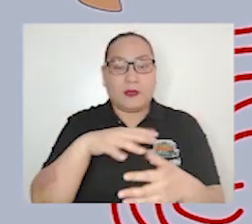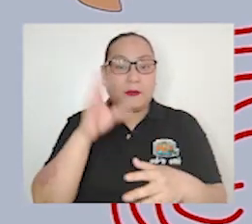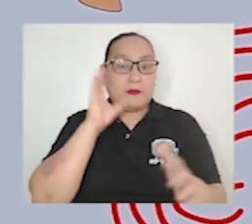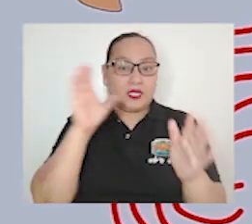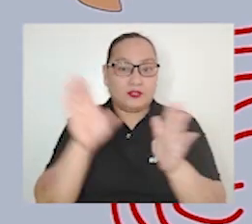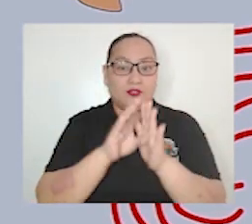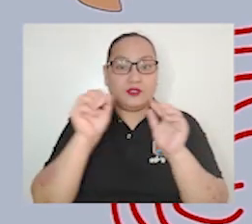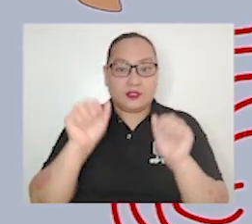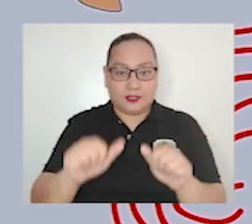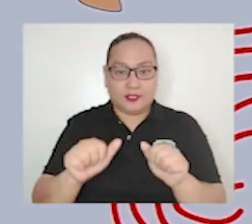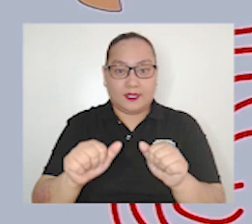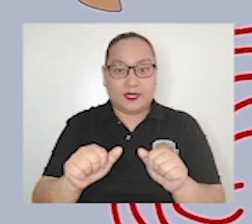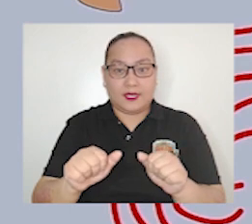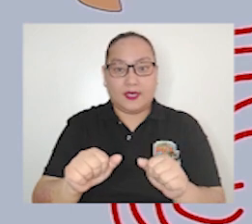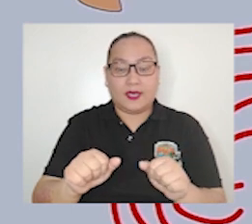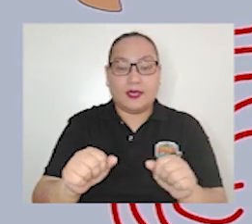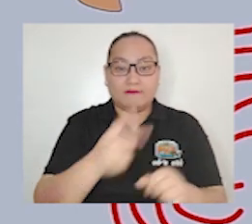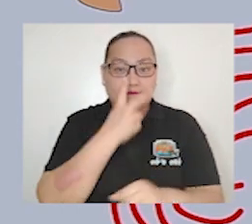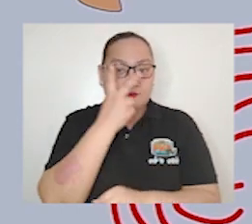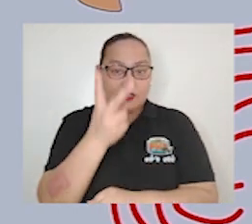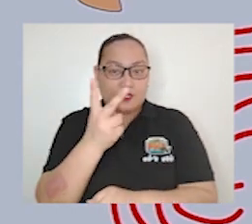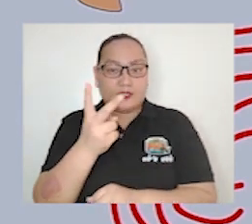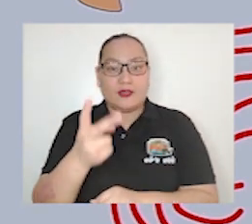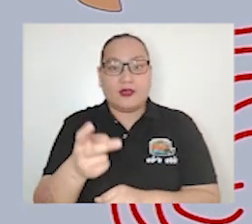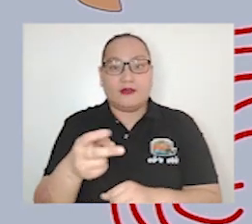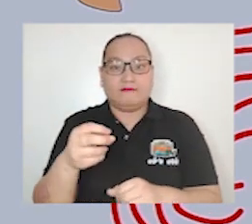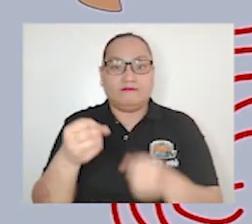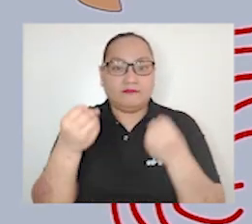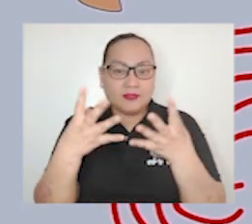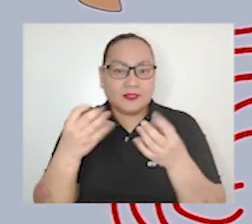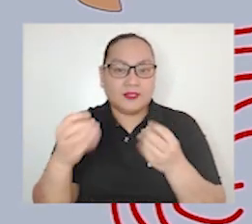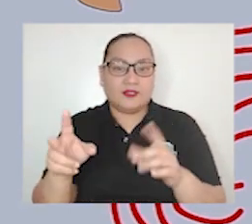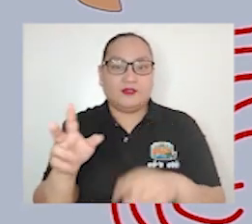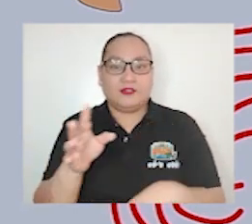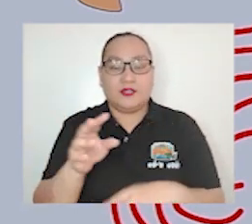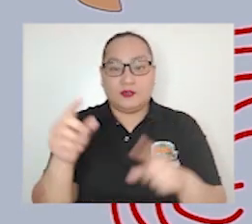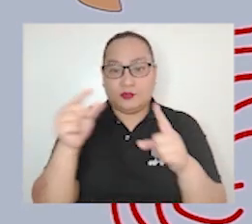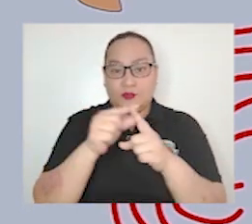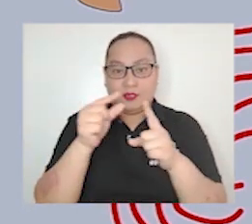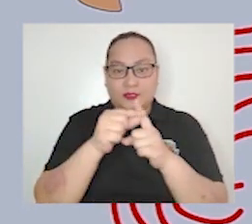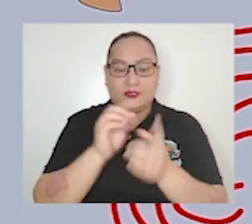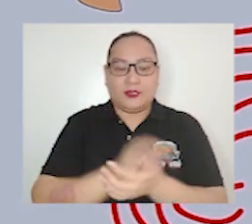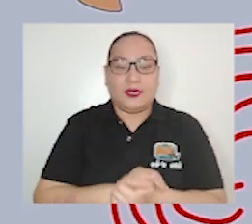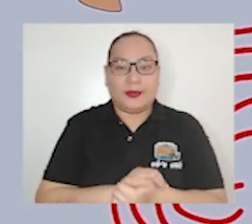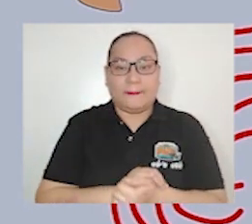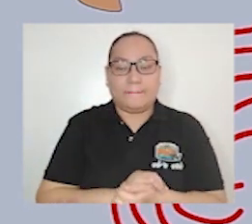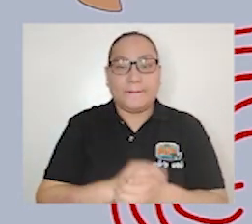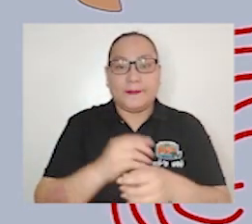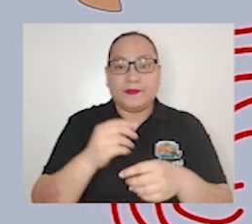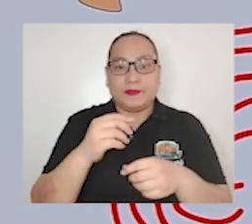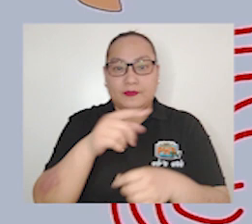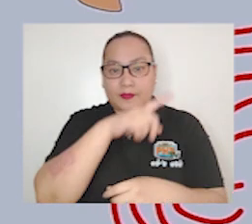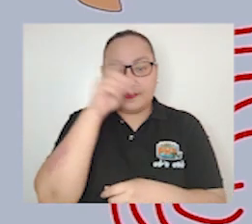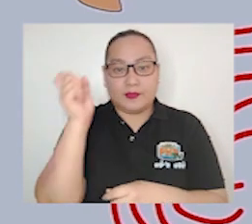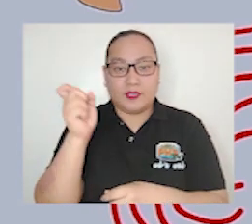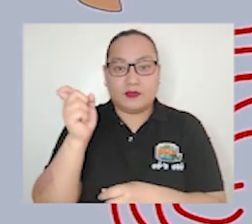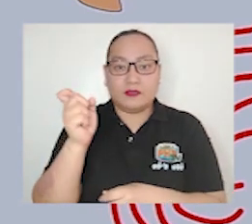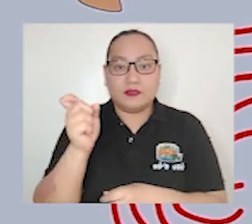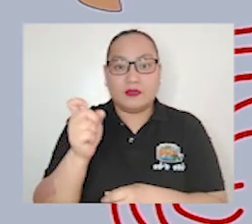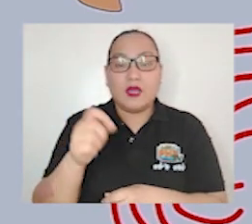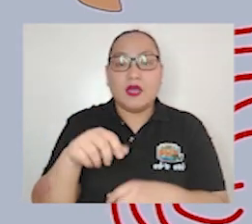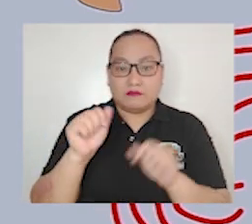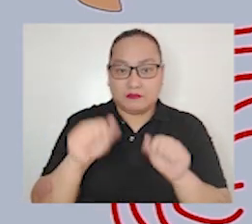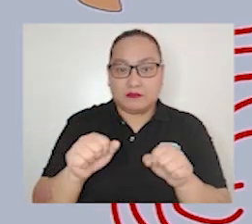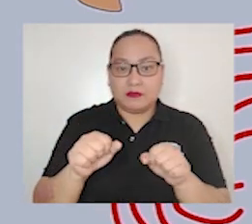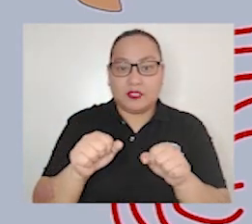words and that's why pictures are also included in the news or articles published because they